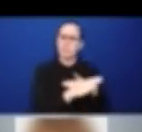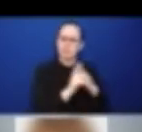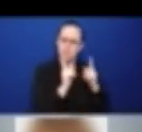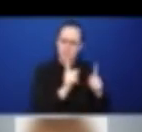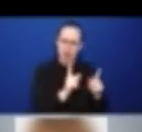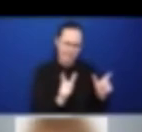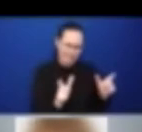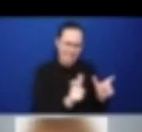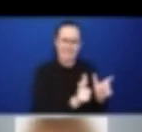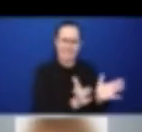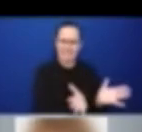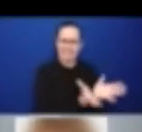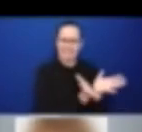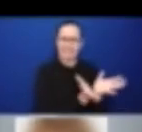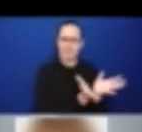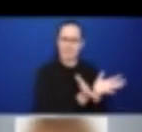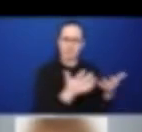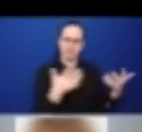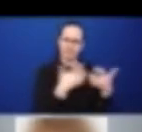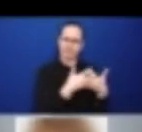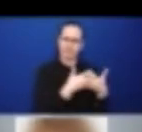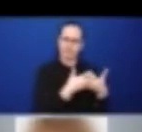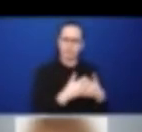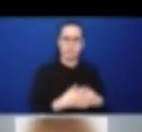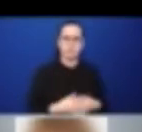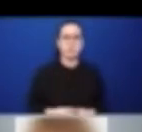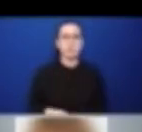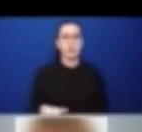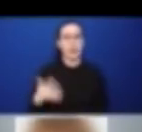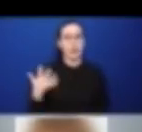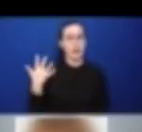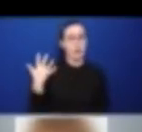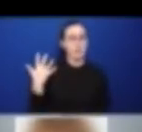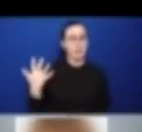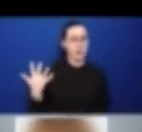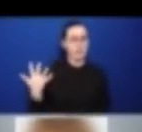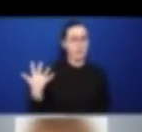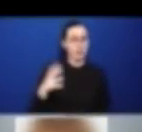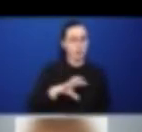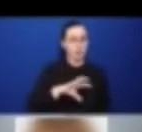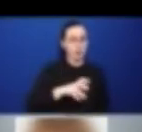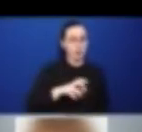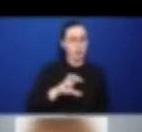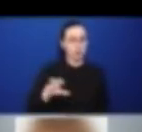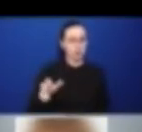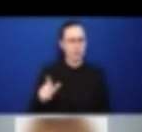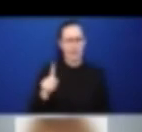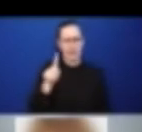only five countries, and hopefully this, oops,